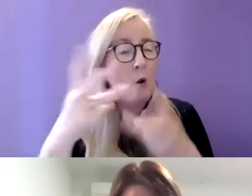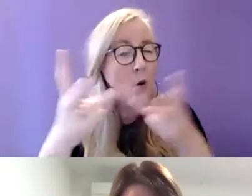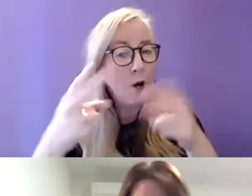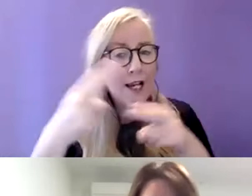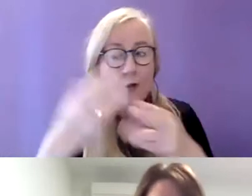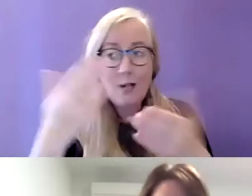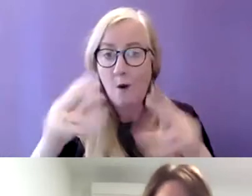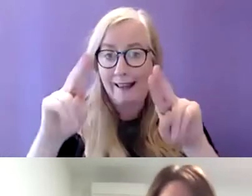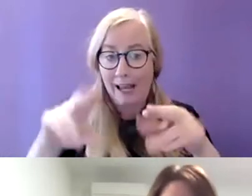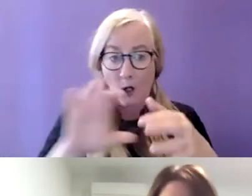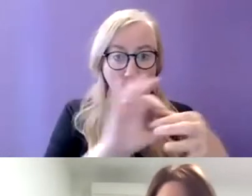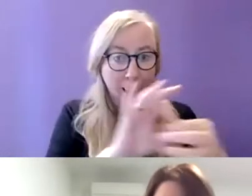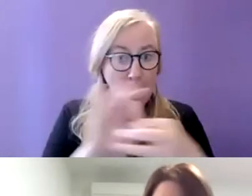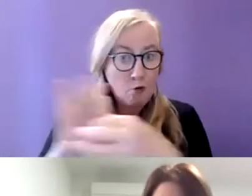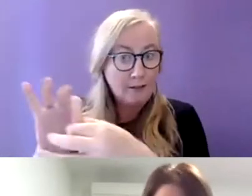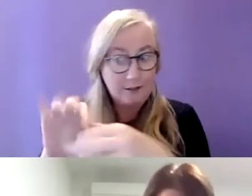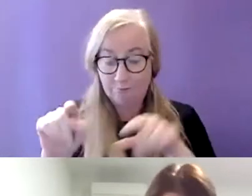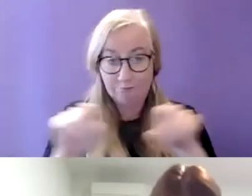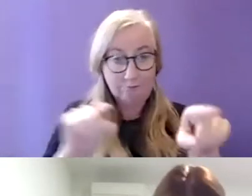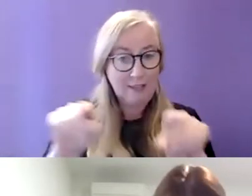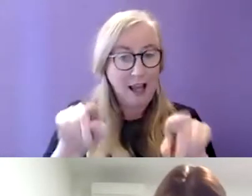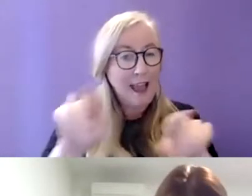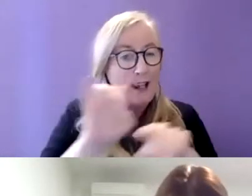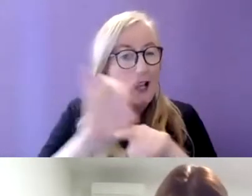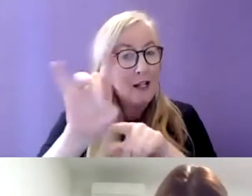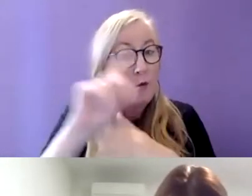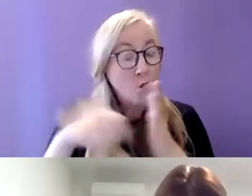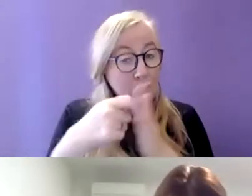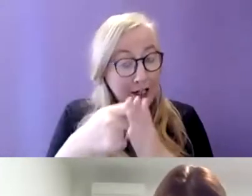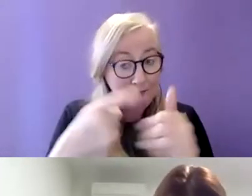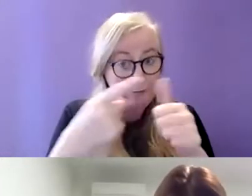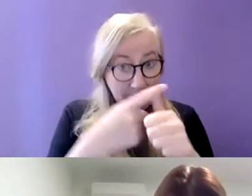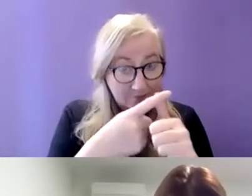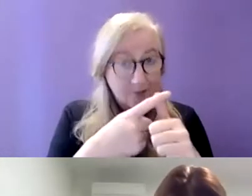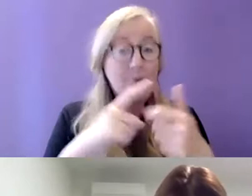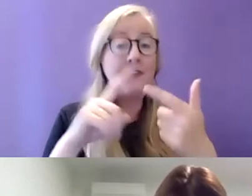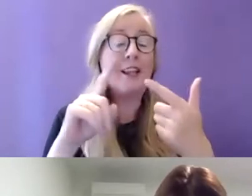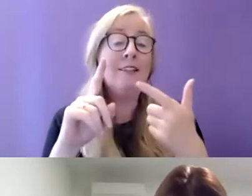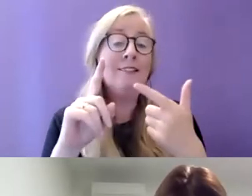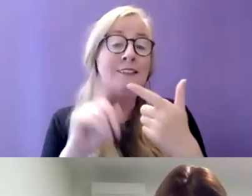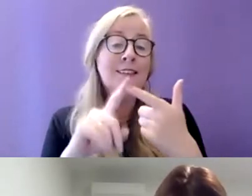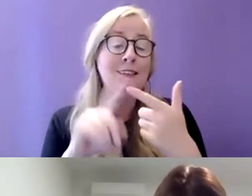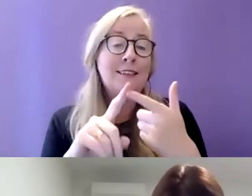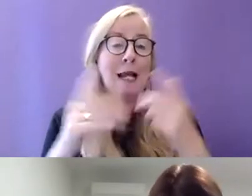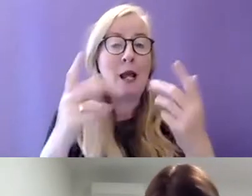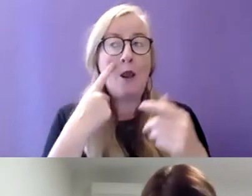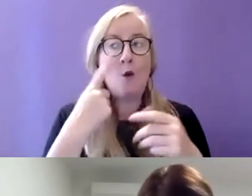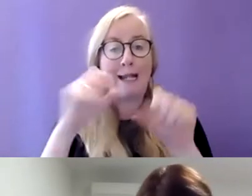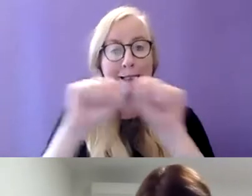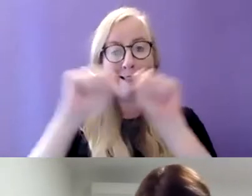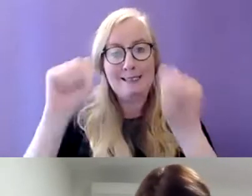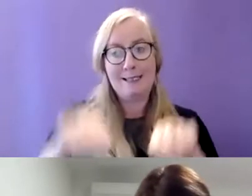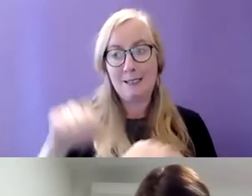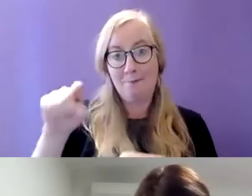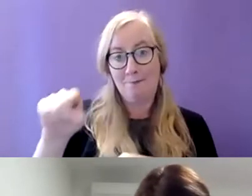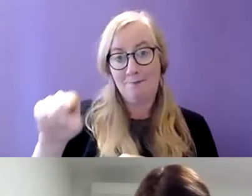collaborate around those kinds of projects I suppose from a systemic point of view the